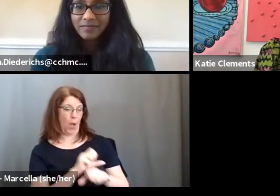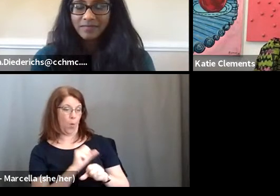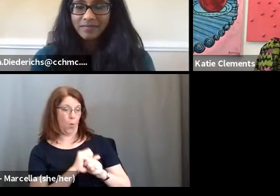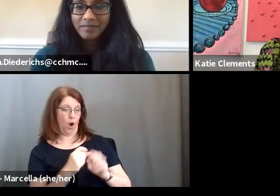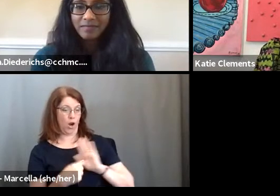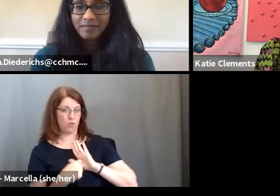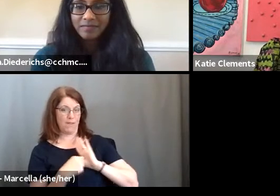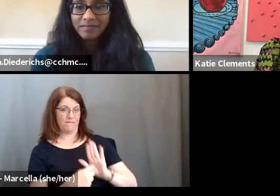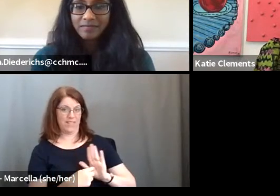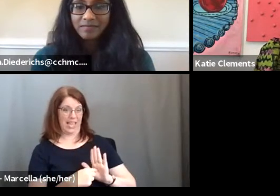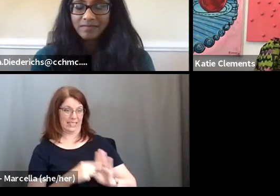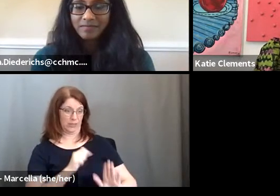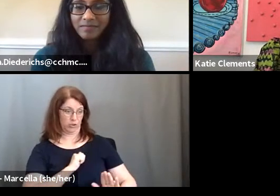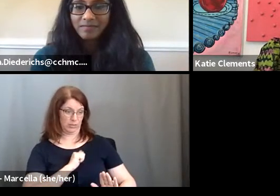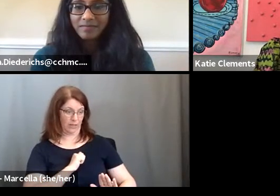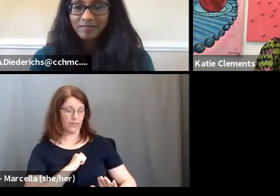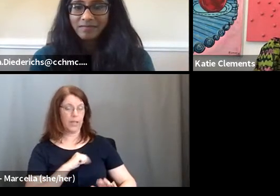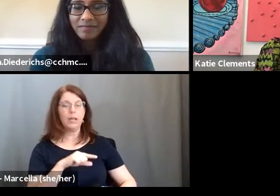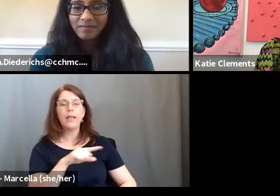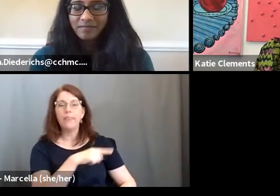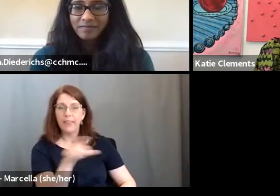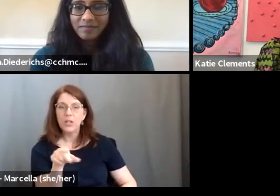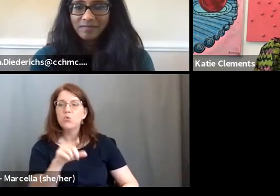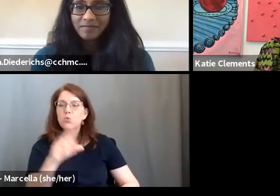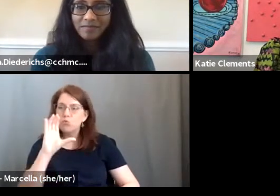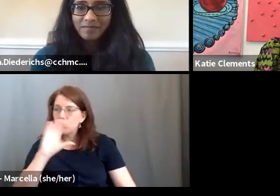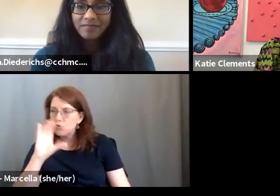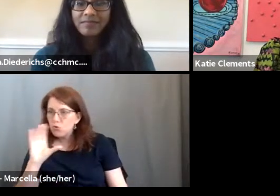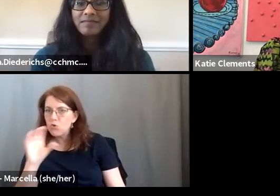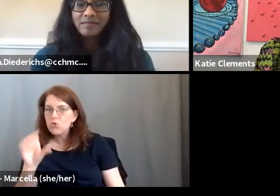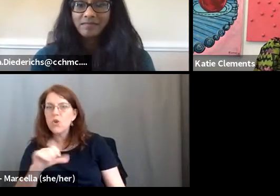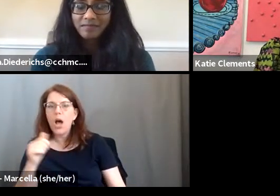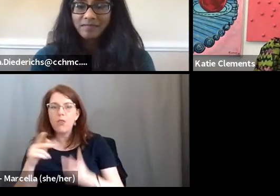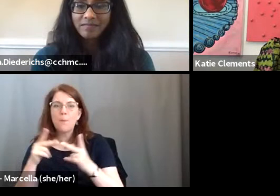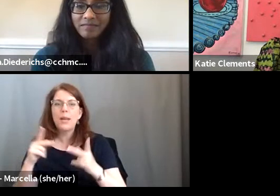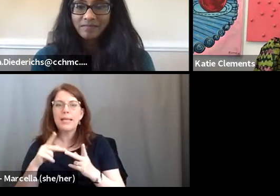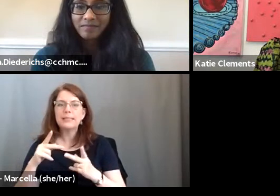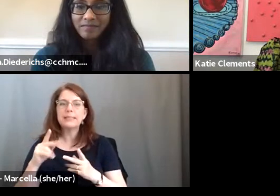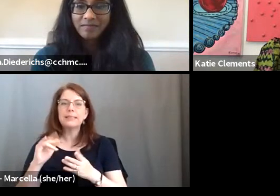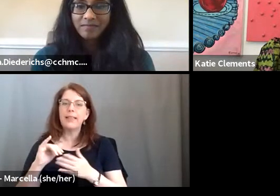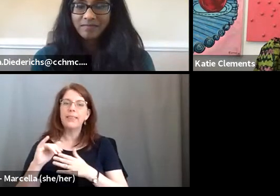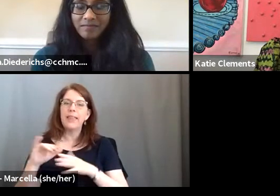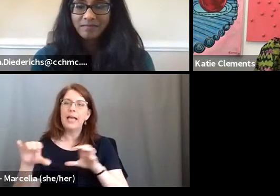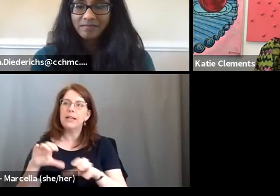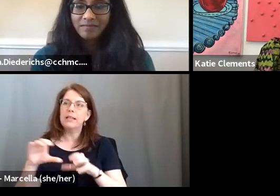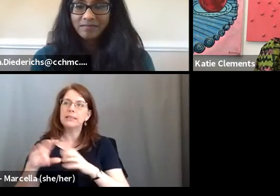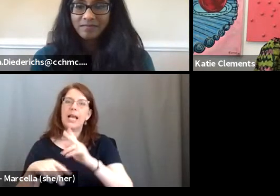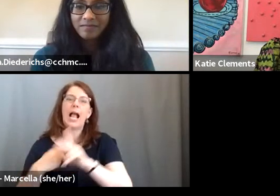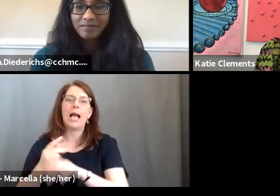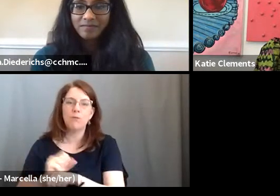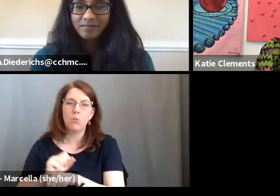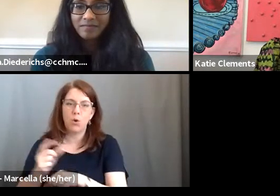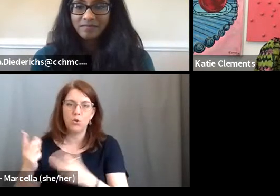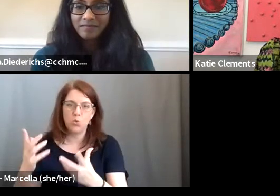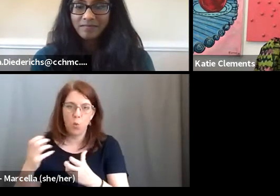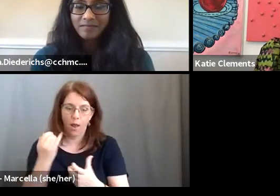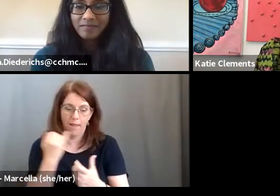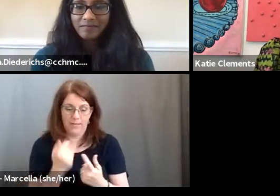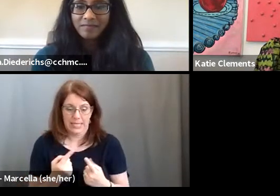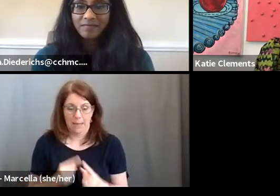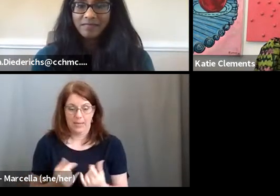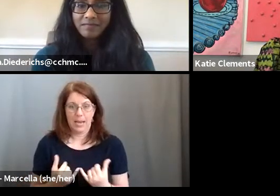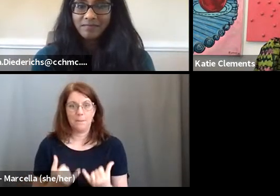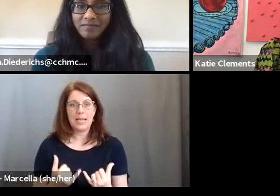then you probably need to search out places that better reflects the kind of work that you want to be doing. Um, whether it's happening immediately